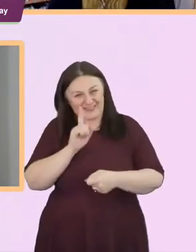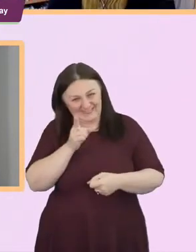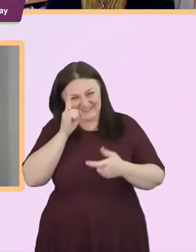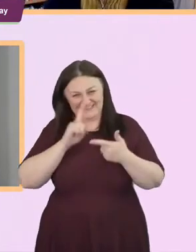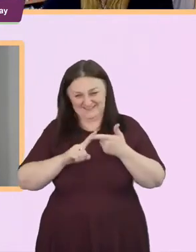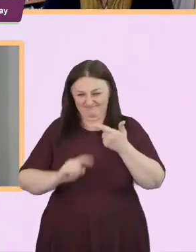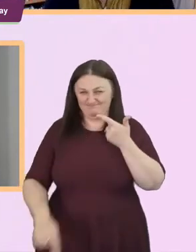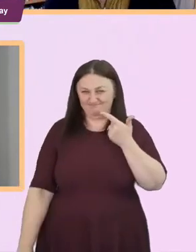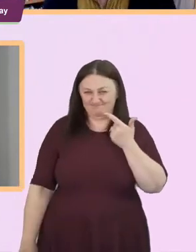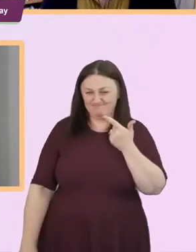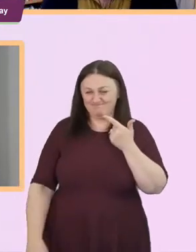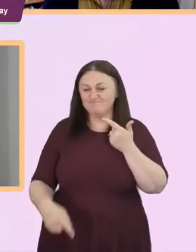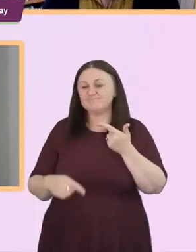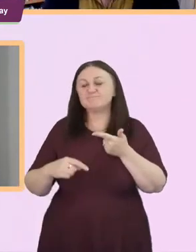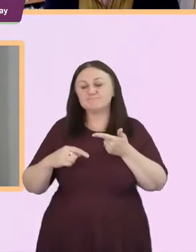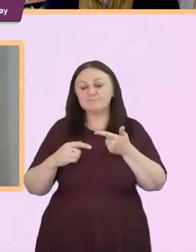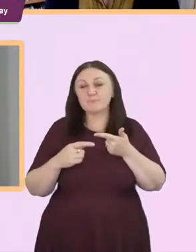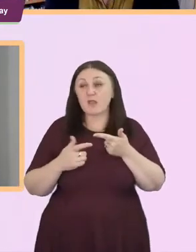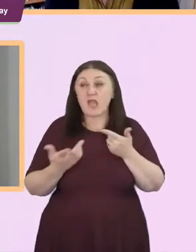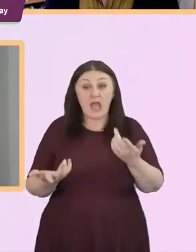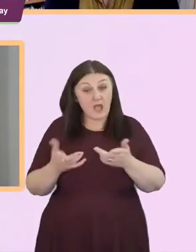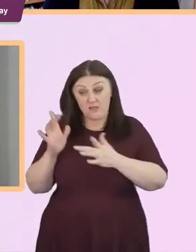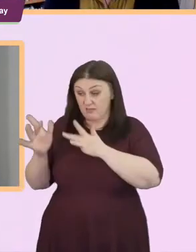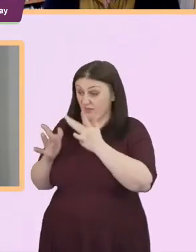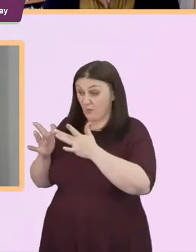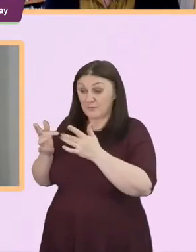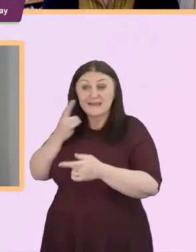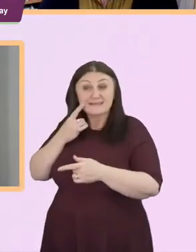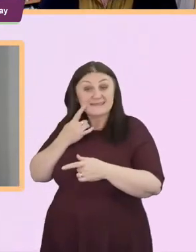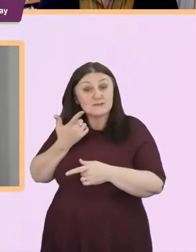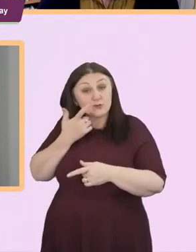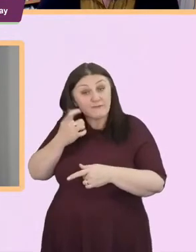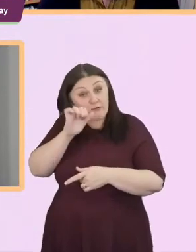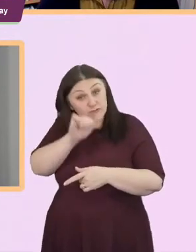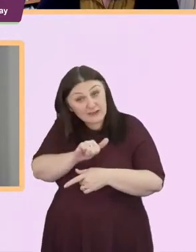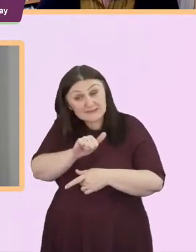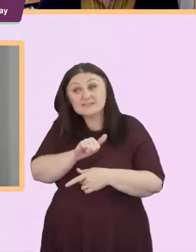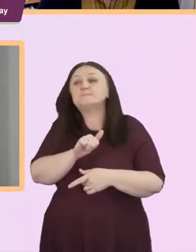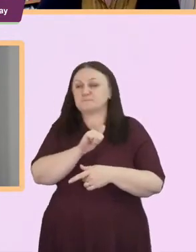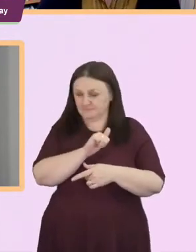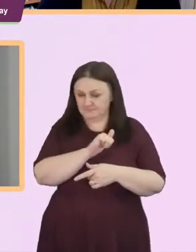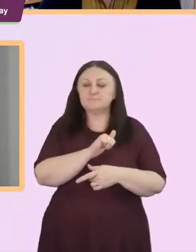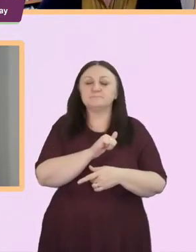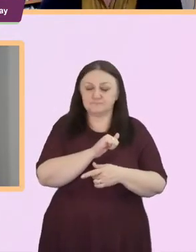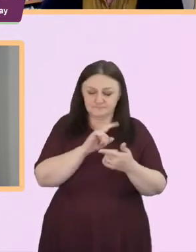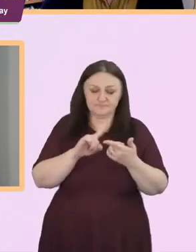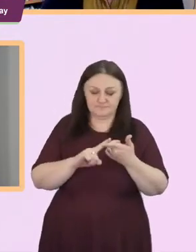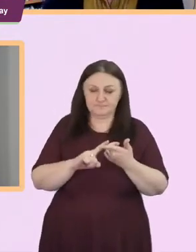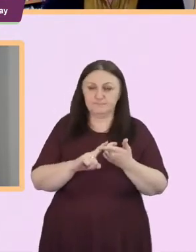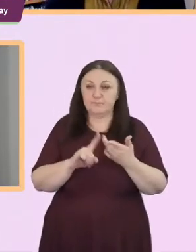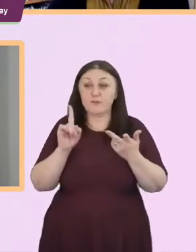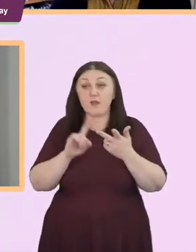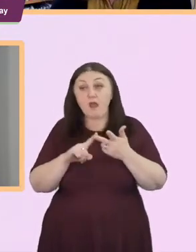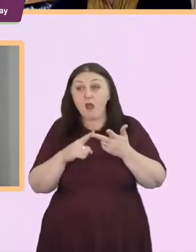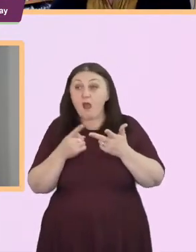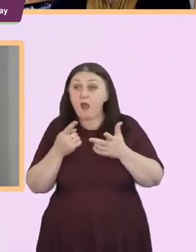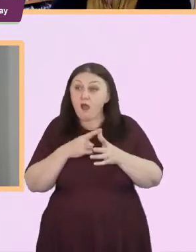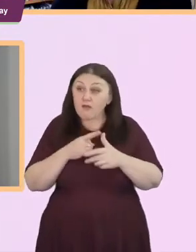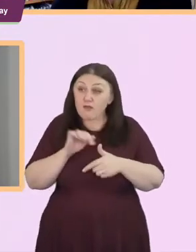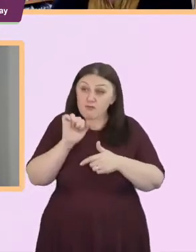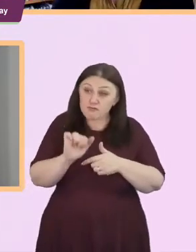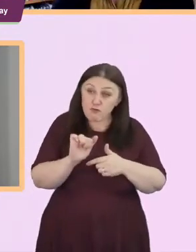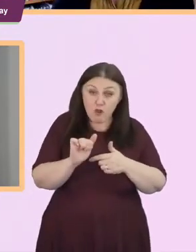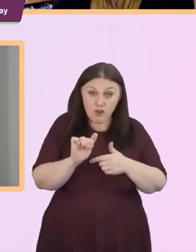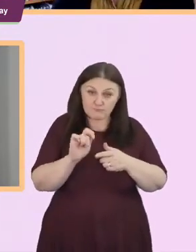register for eco church and the site is very easy to find yeah great uh arthur your take